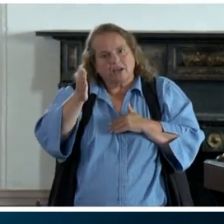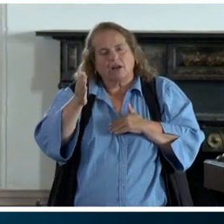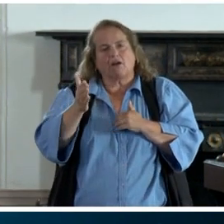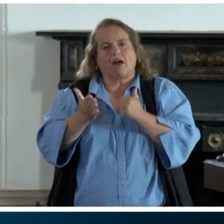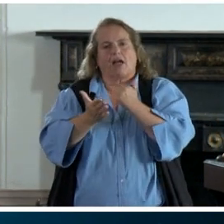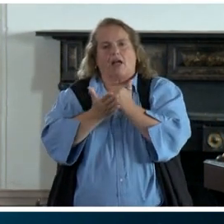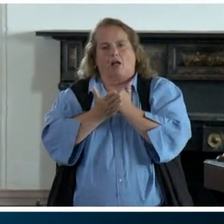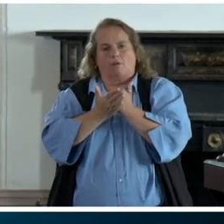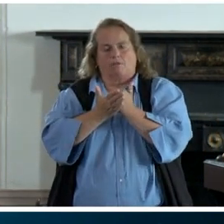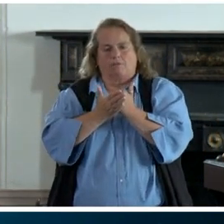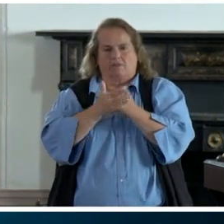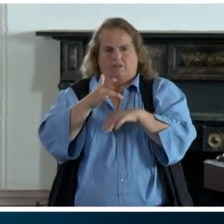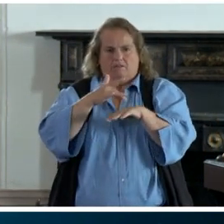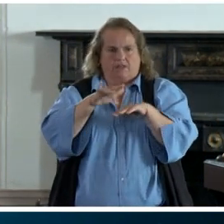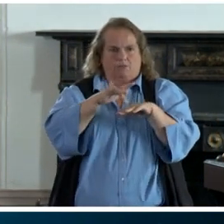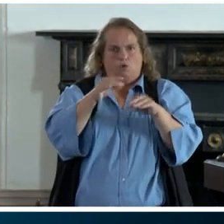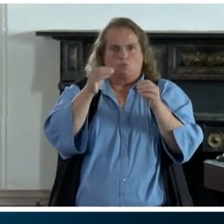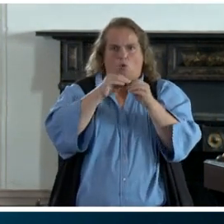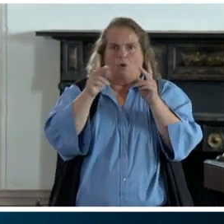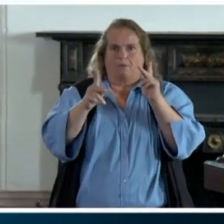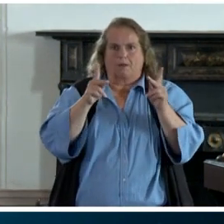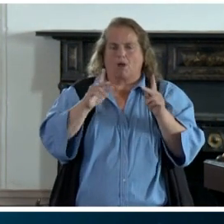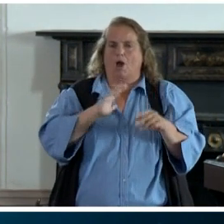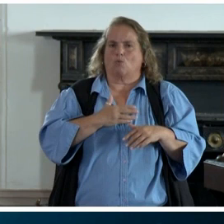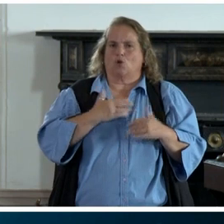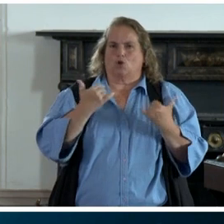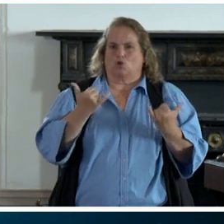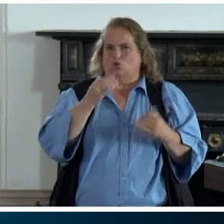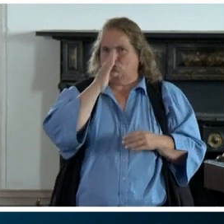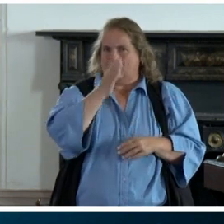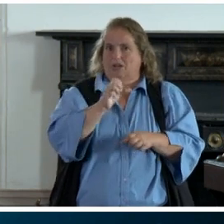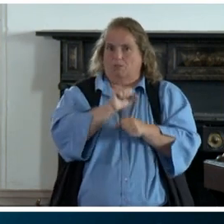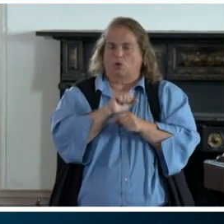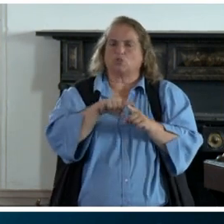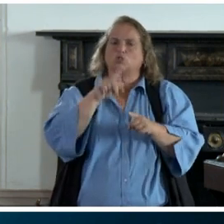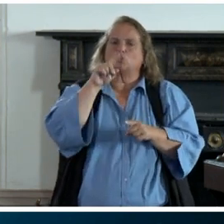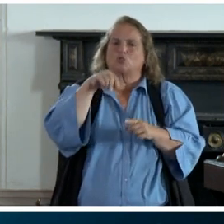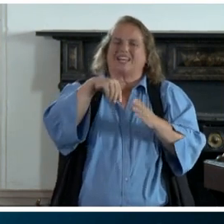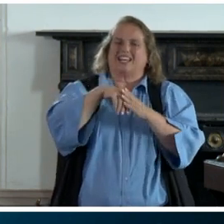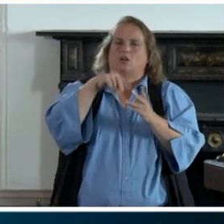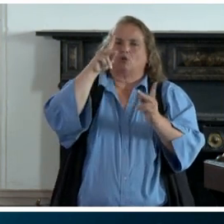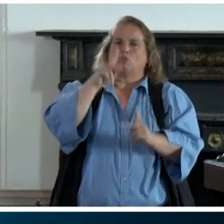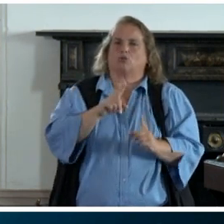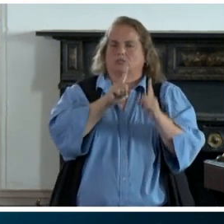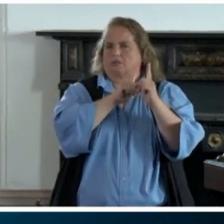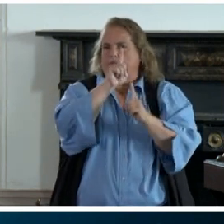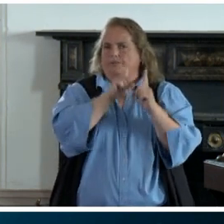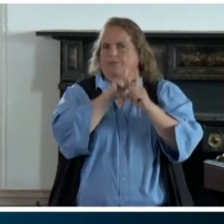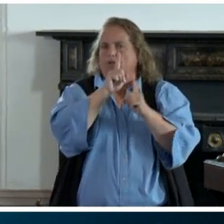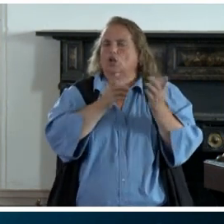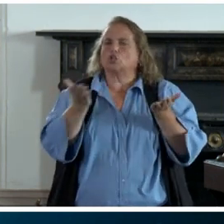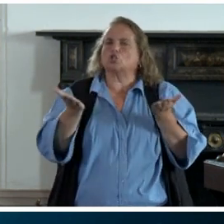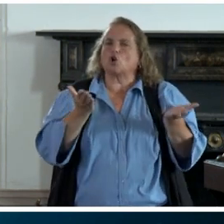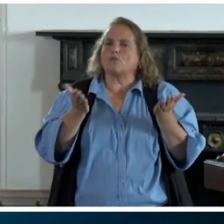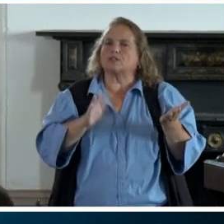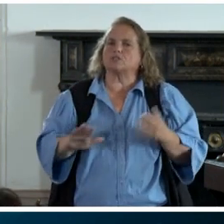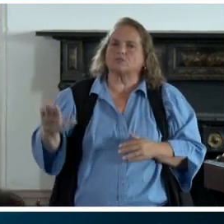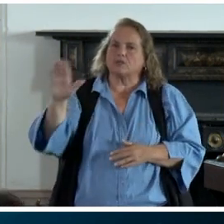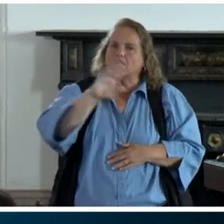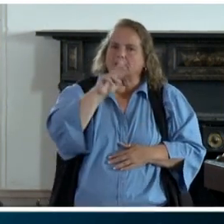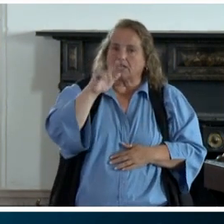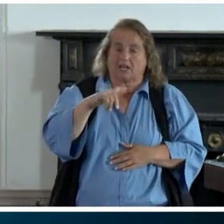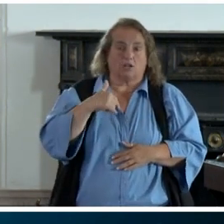up more people, our direct employees, to do in-person services around the Commonwealth. We've been in